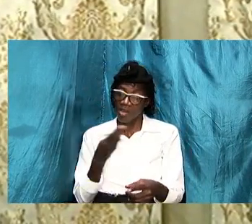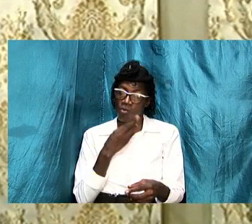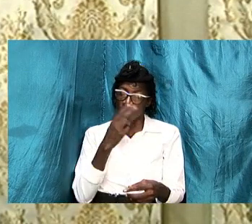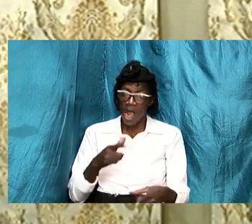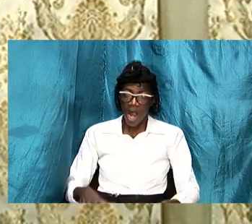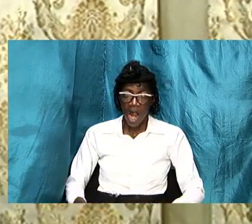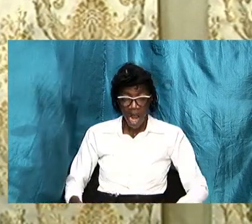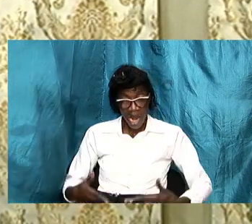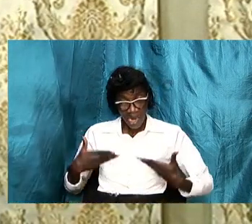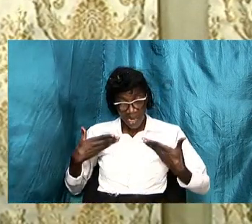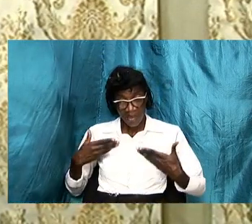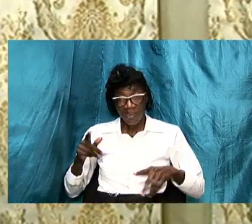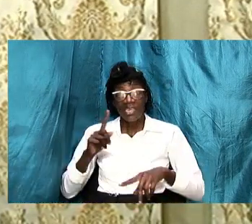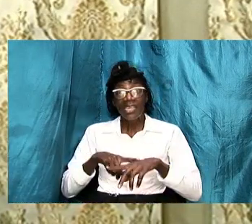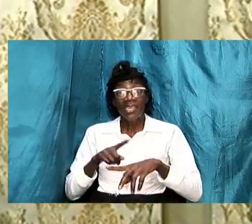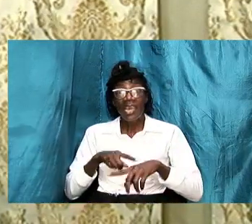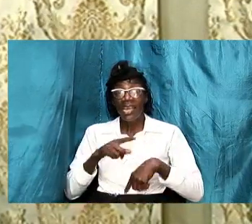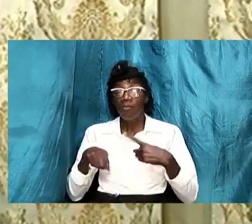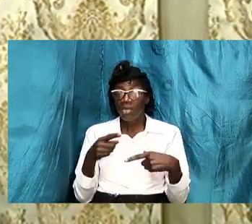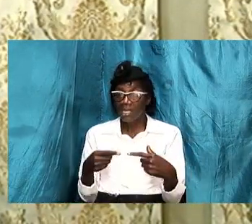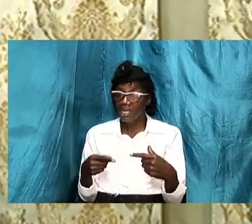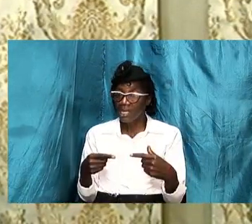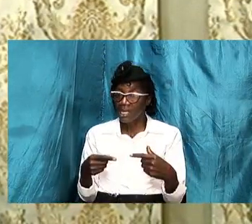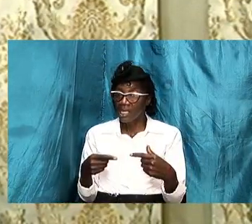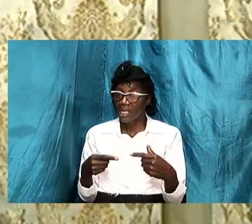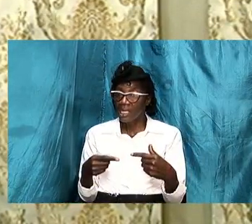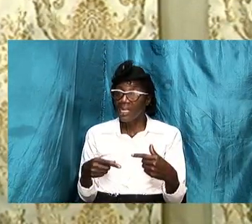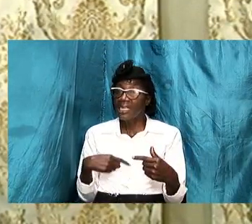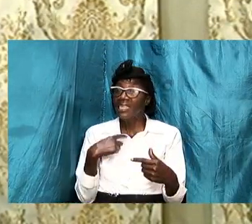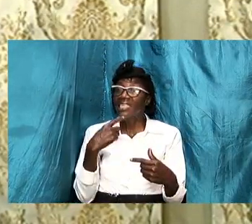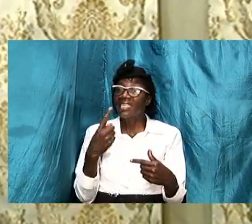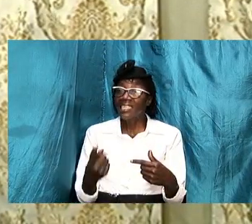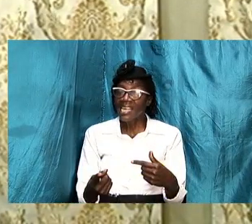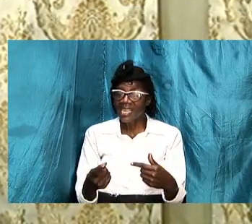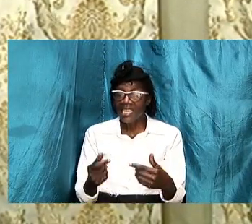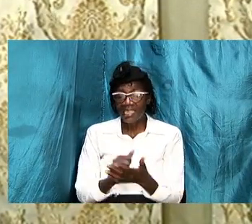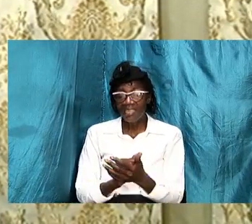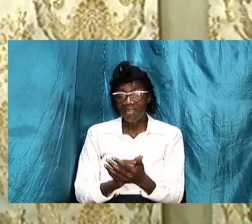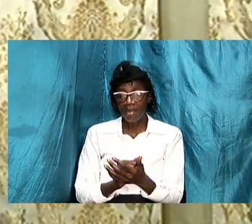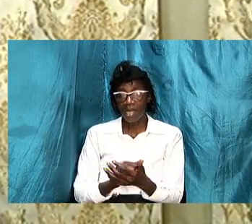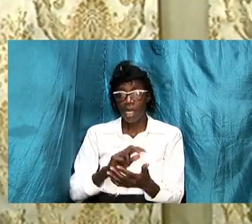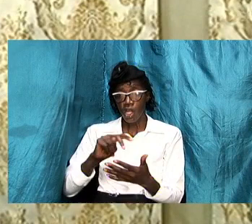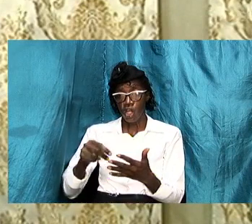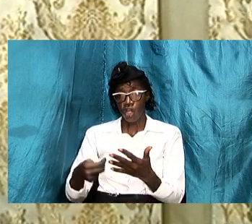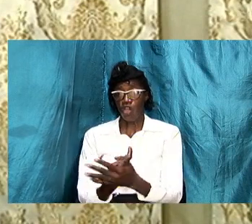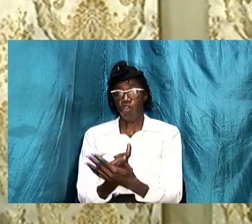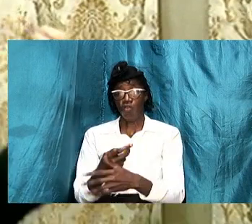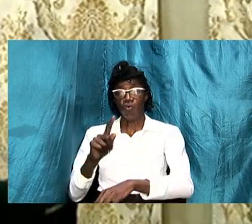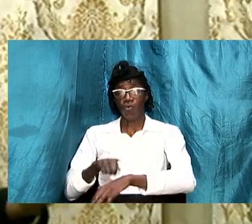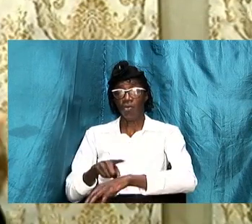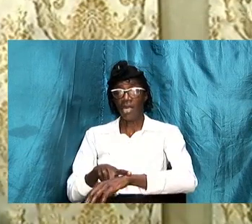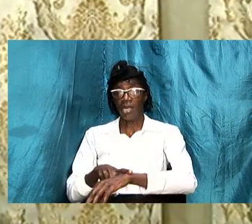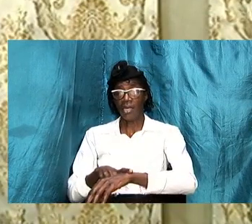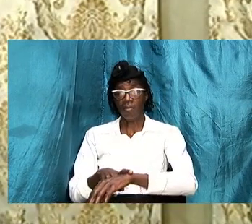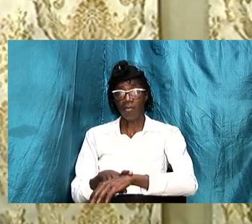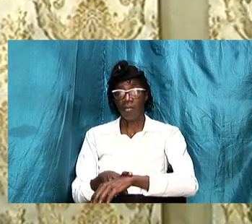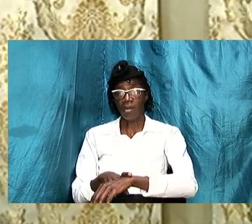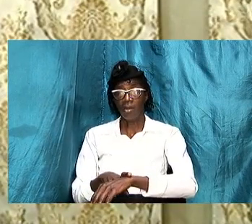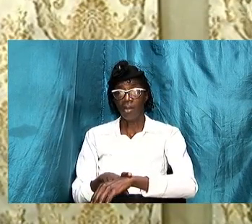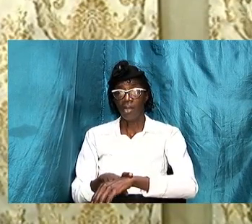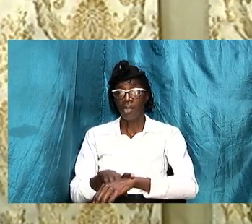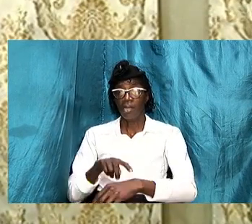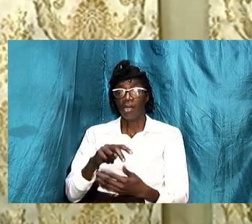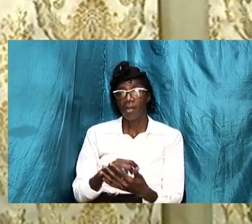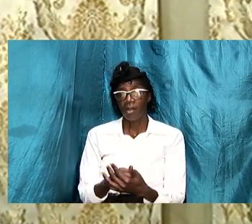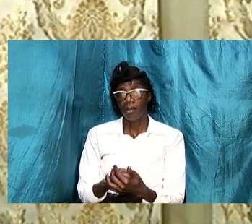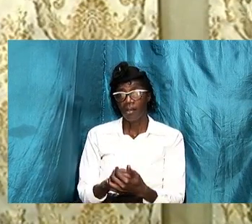time when it is said that this is a new era this is a new period this is